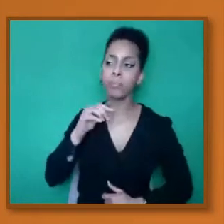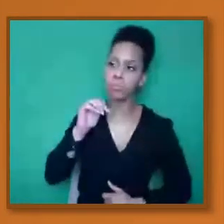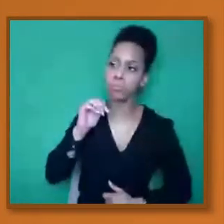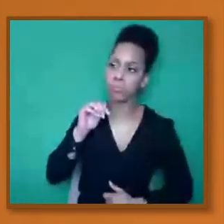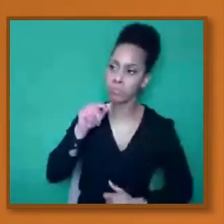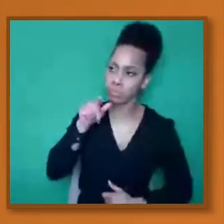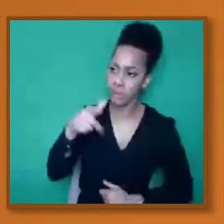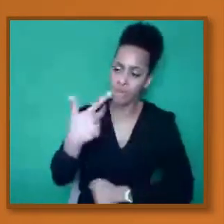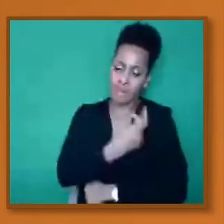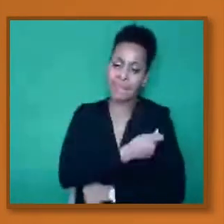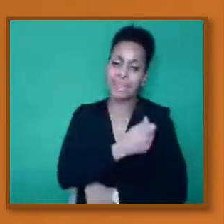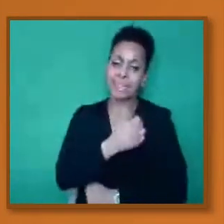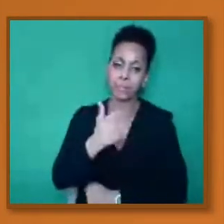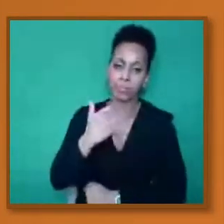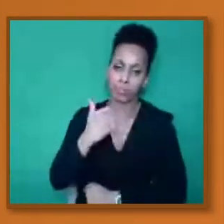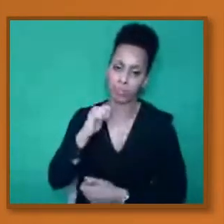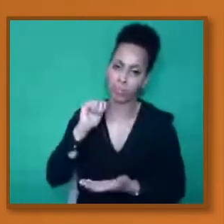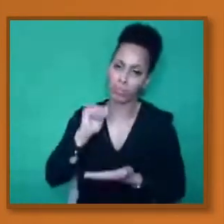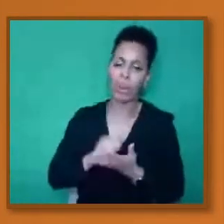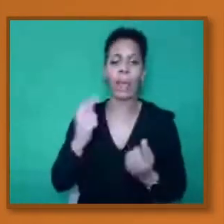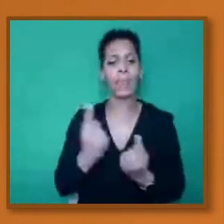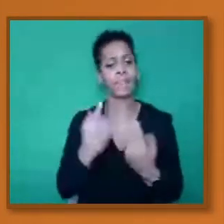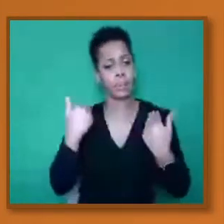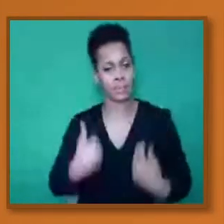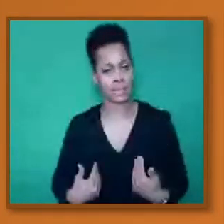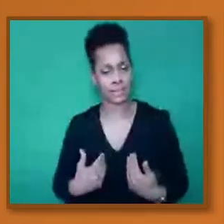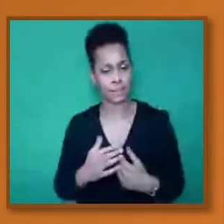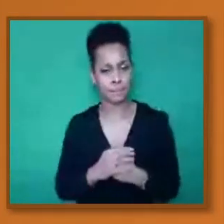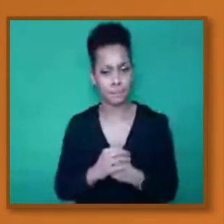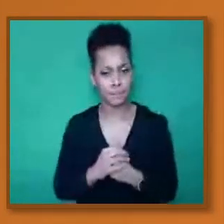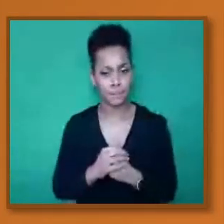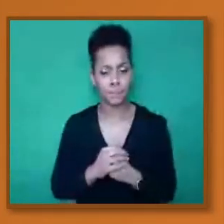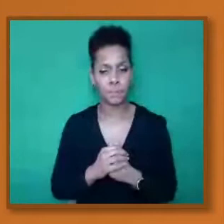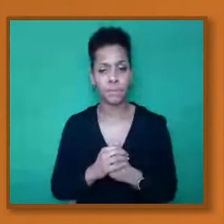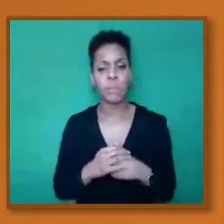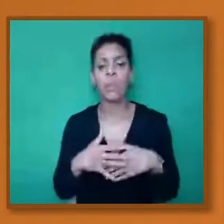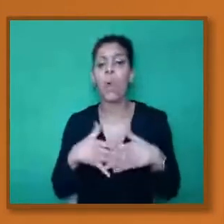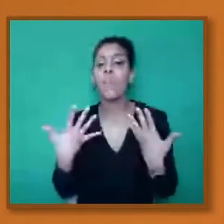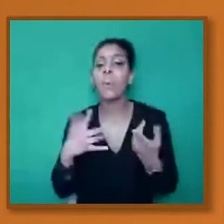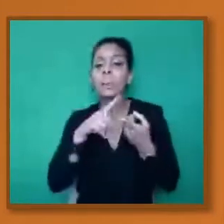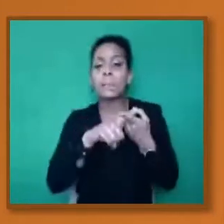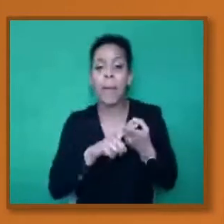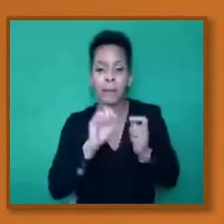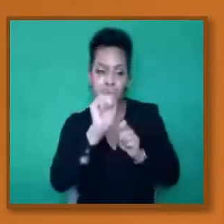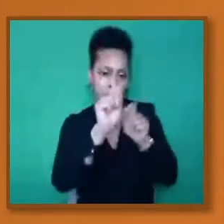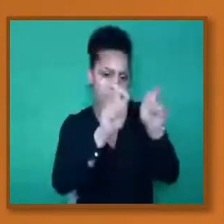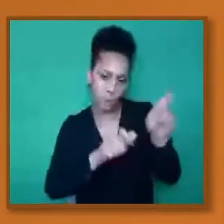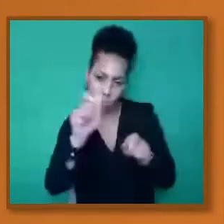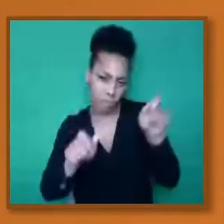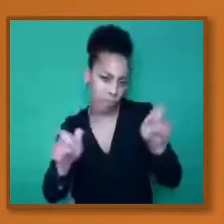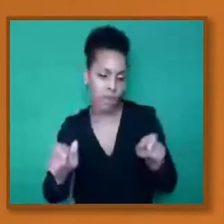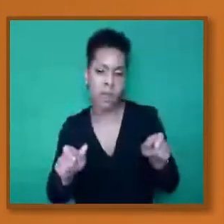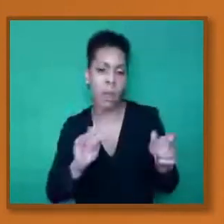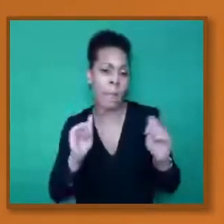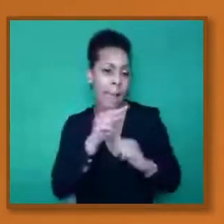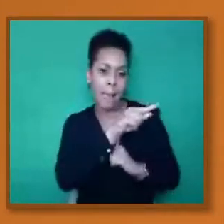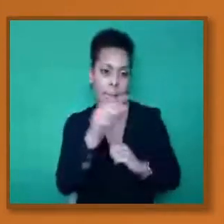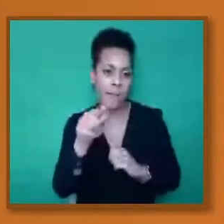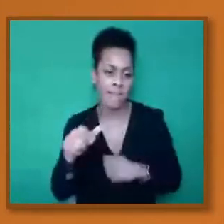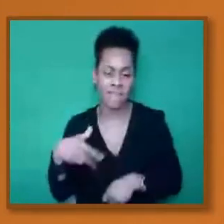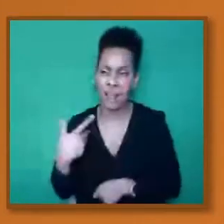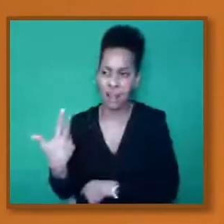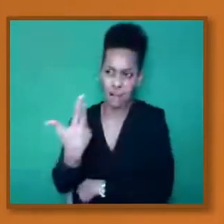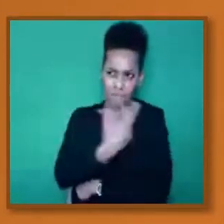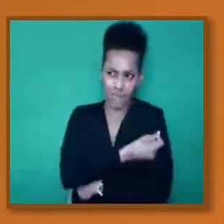okay? There are going to be different factors which will mean that for some people, taking the vaccine or taking a certain type of